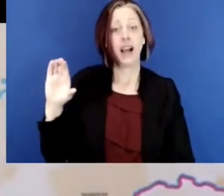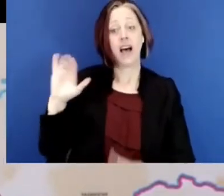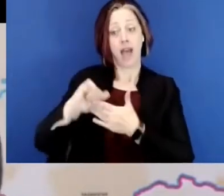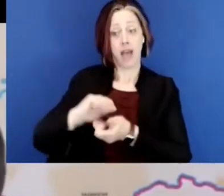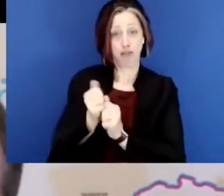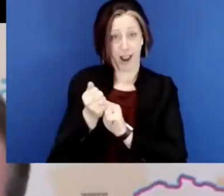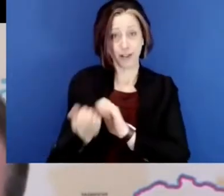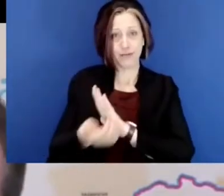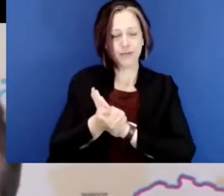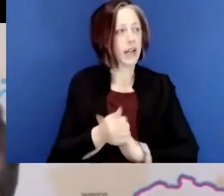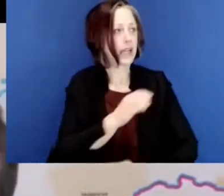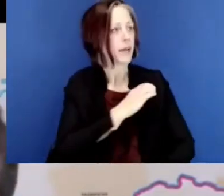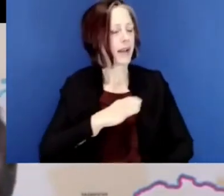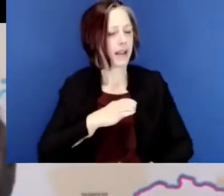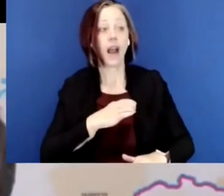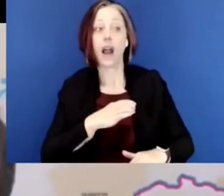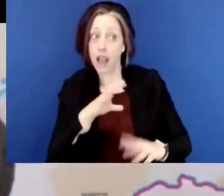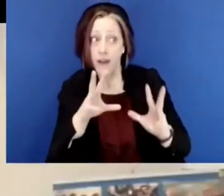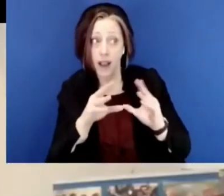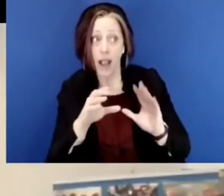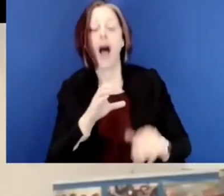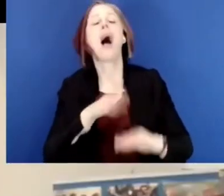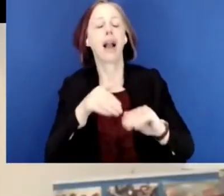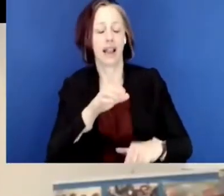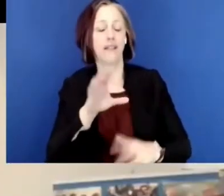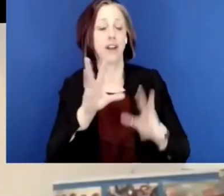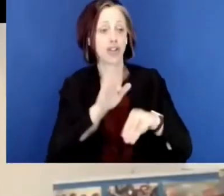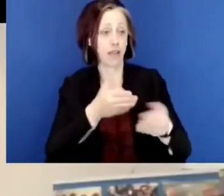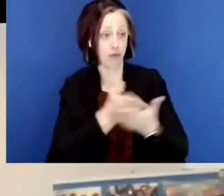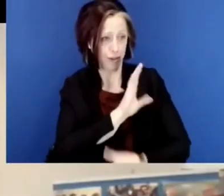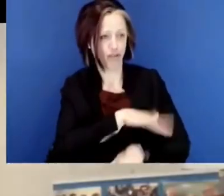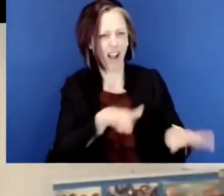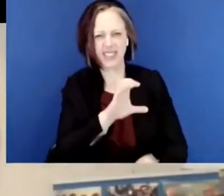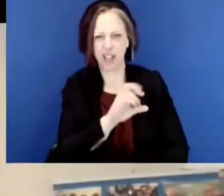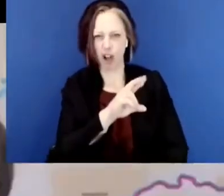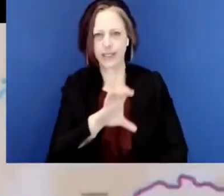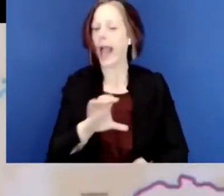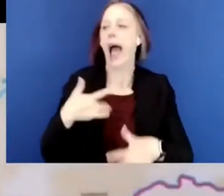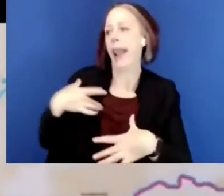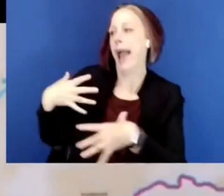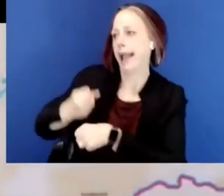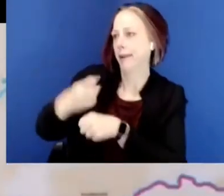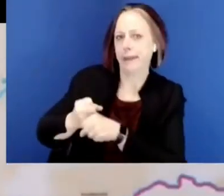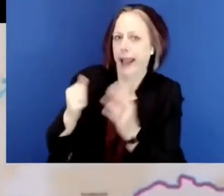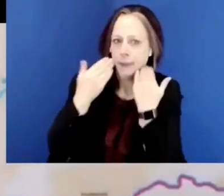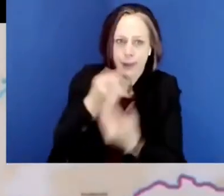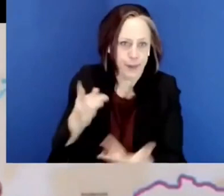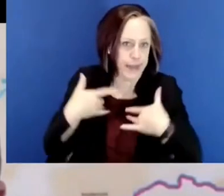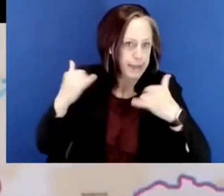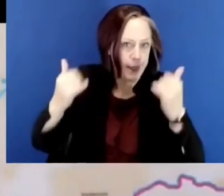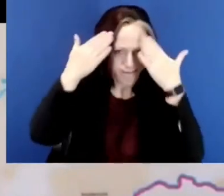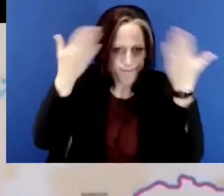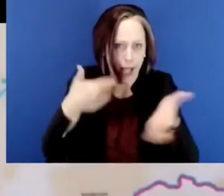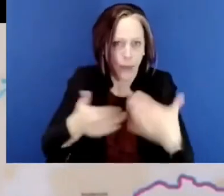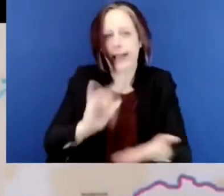CRC, the ratification of it, um, in our own country, Convention on the Rights of the Child. Excuse me, Convention on Rights of I get caught in acronym